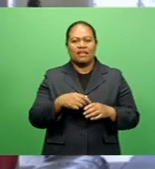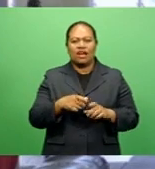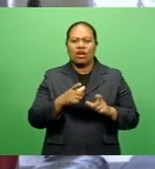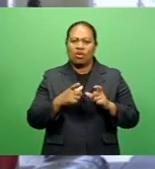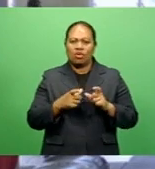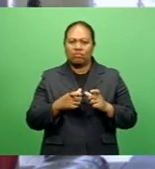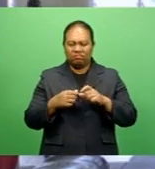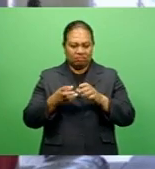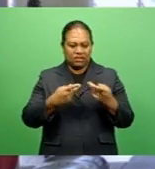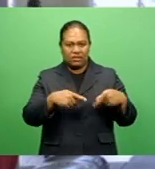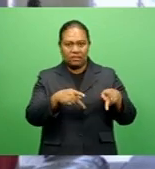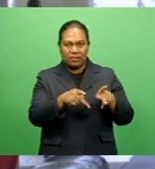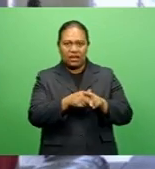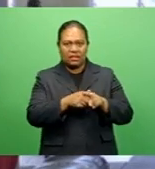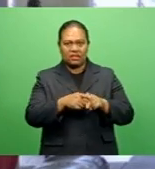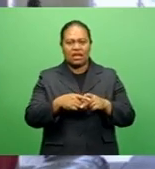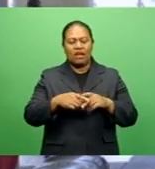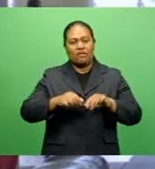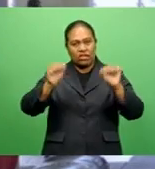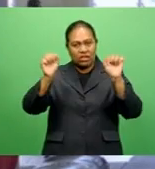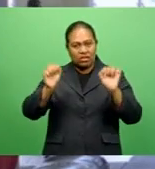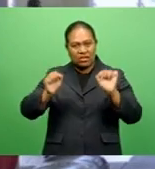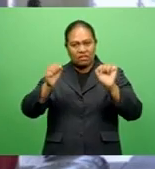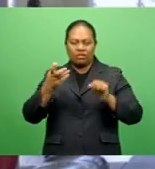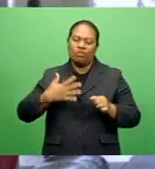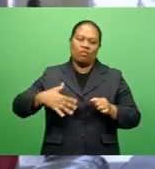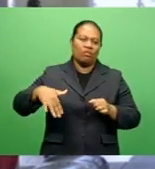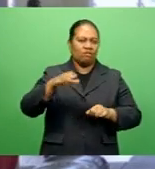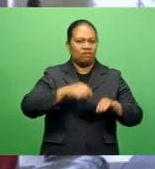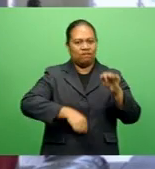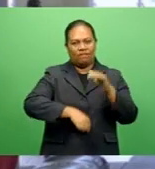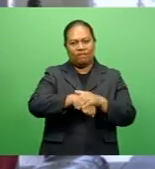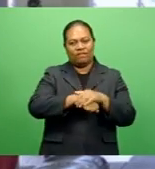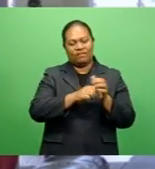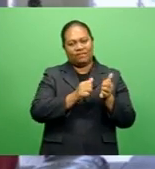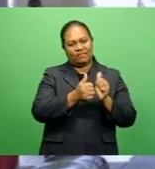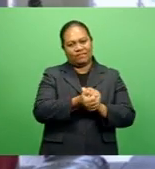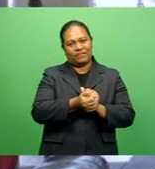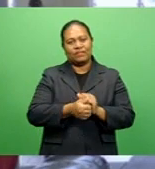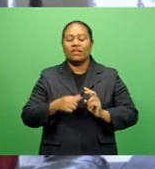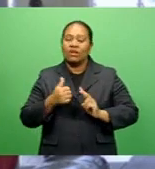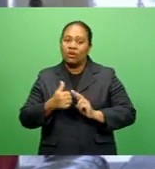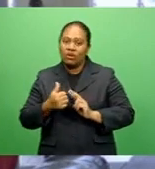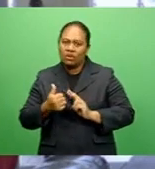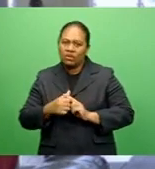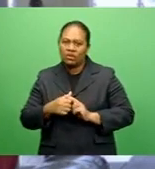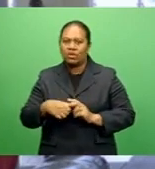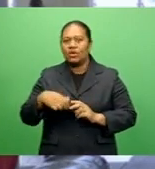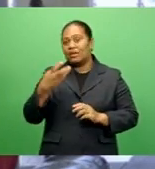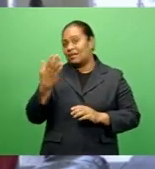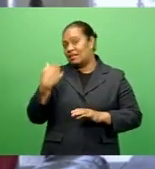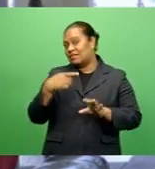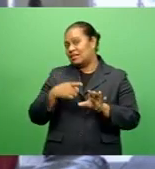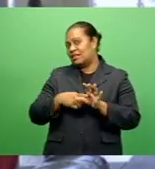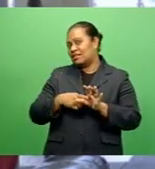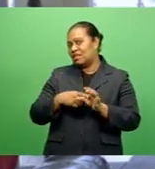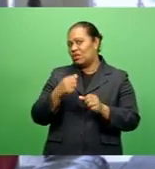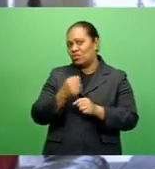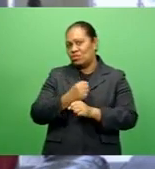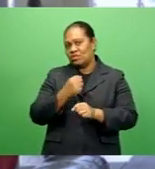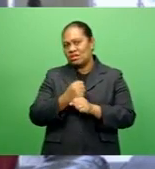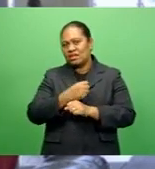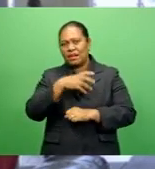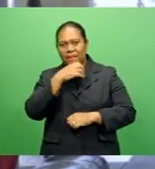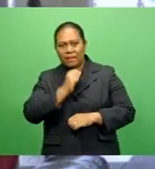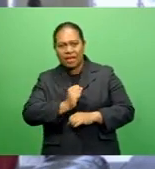Stanley Brown Gym, all vying for the top spot and also the 2020 Golden Glove Boxer